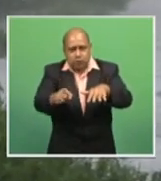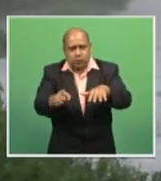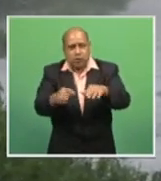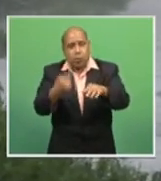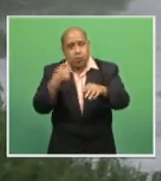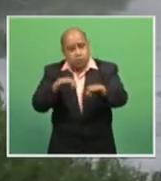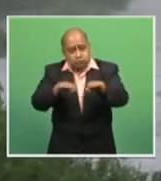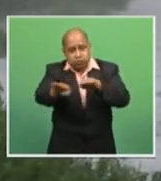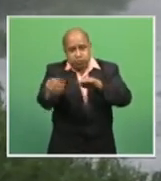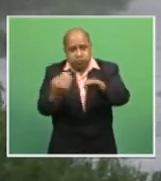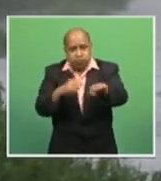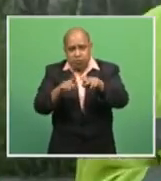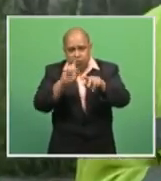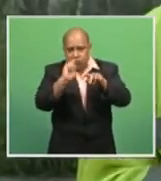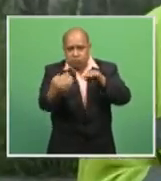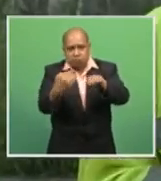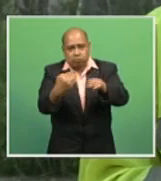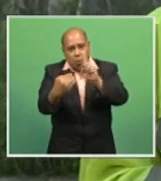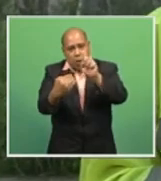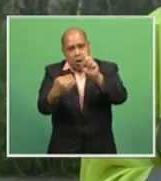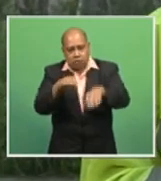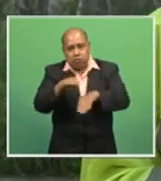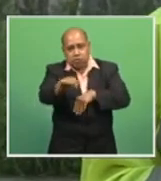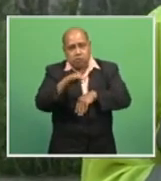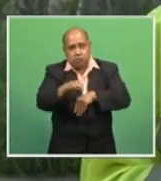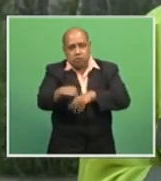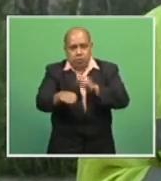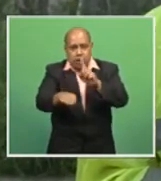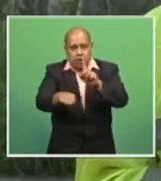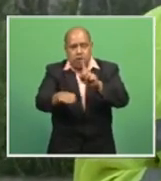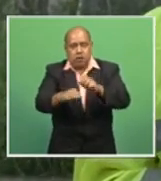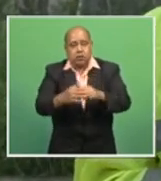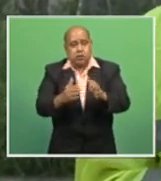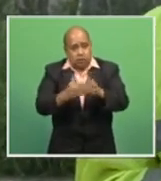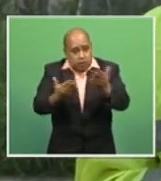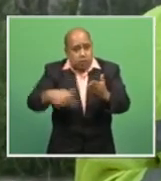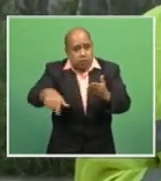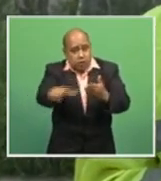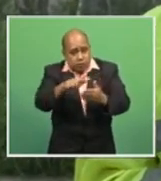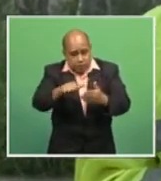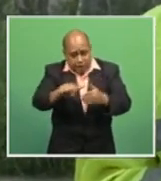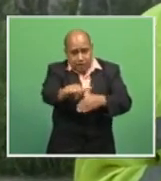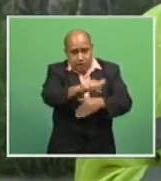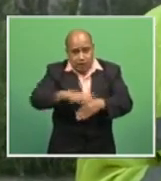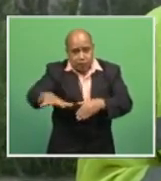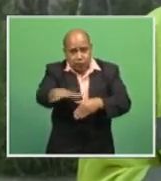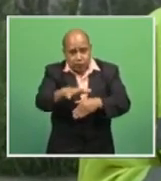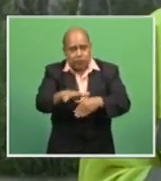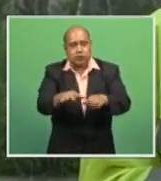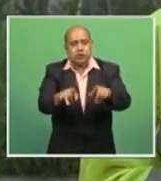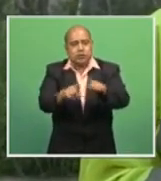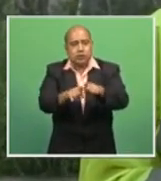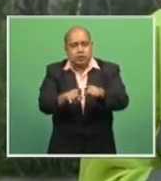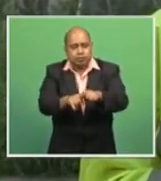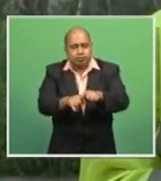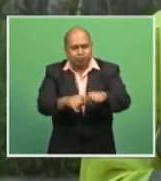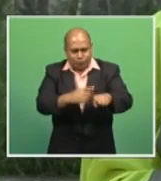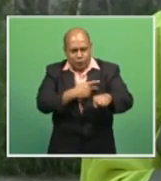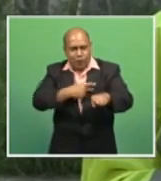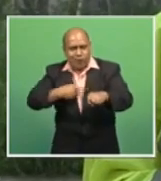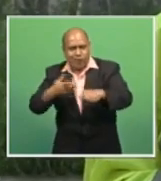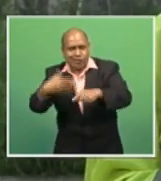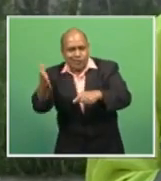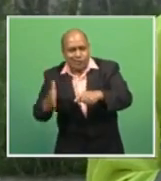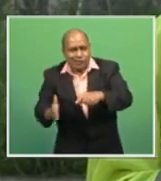Like areas such as this, a flood alert warning remains in force for areas along the King's Road and the Central Eastern Division.